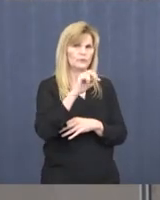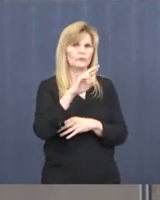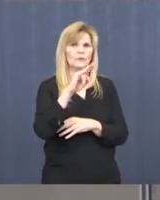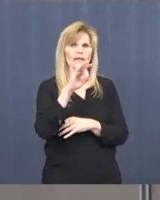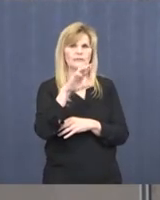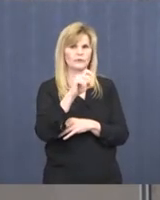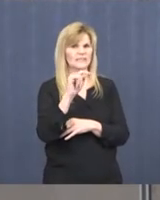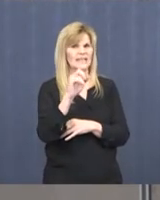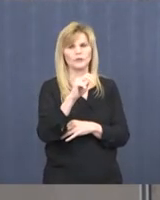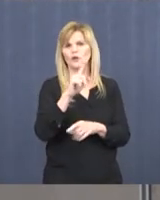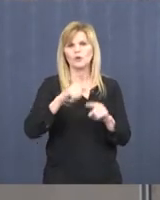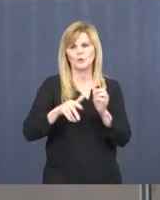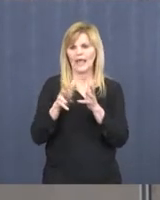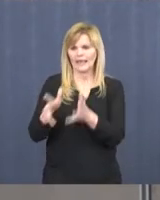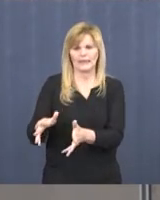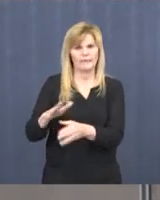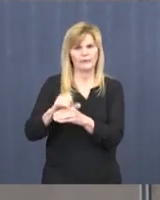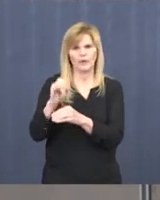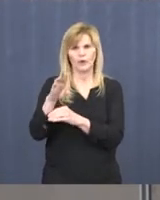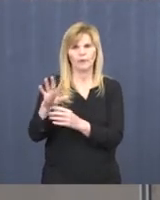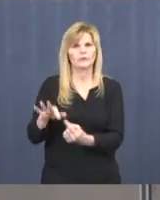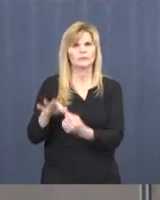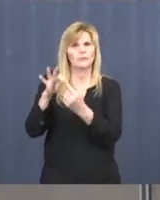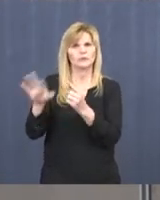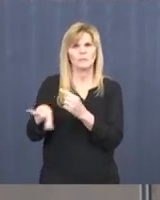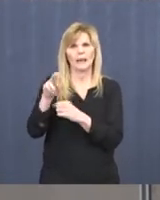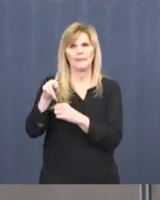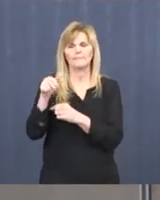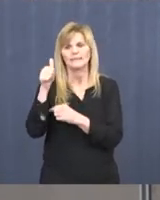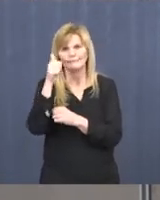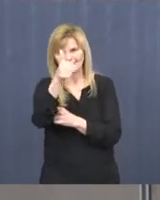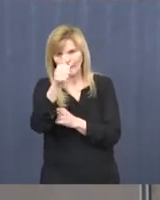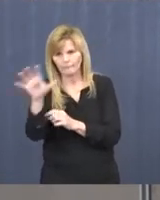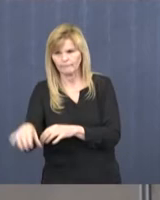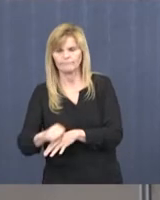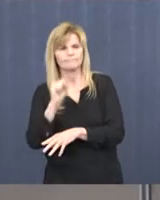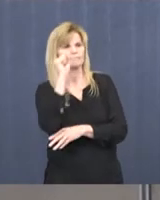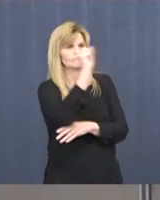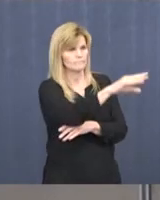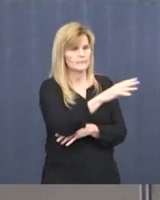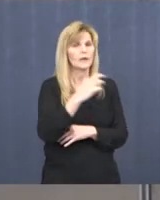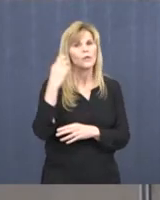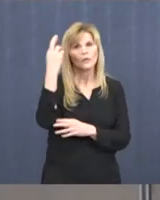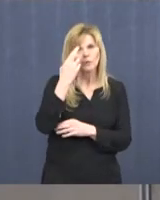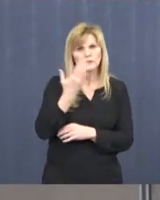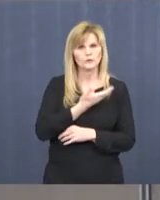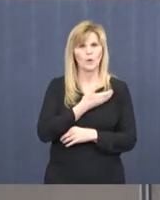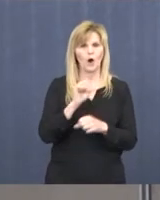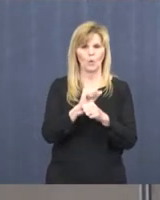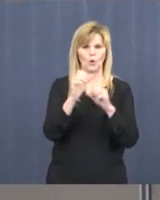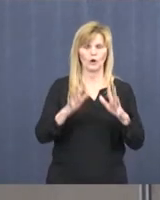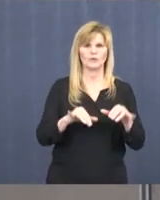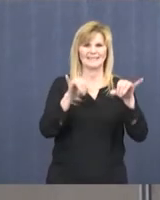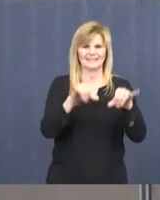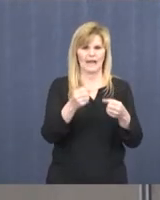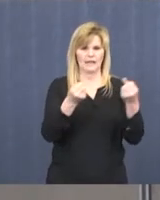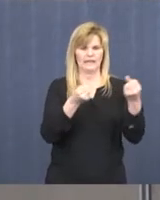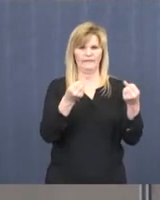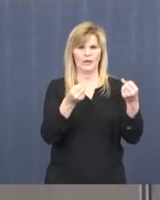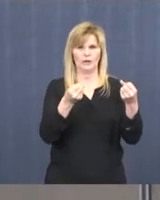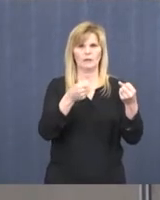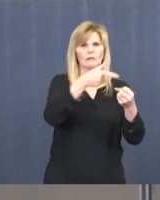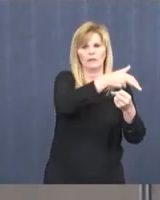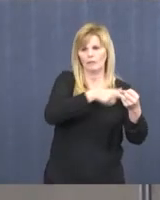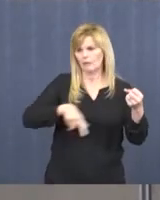of being left on the curb for special pickups. The reason for this is to protect our sanitation workers and to ensure the